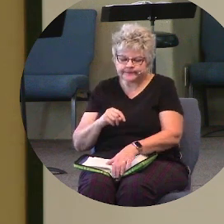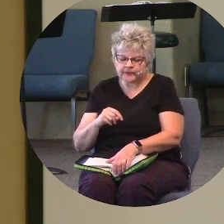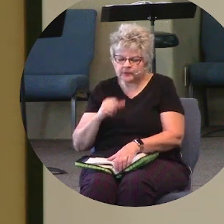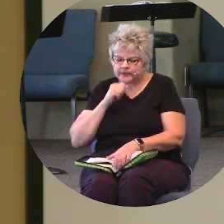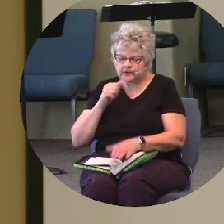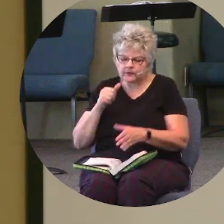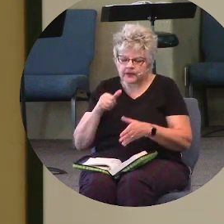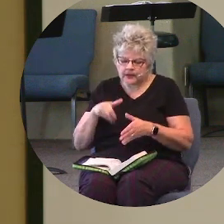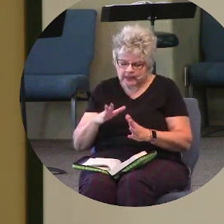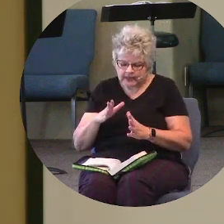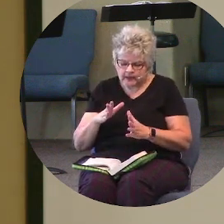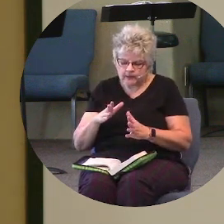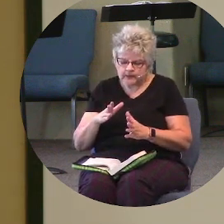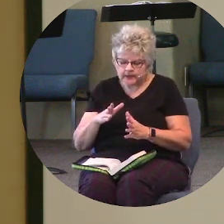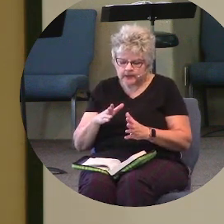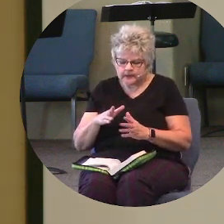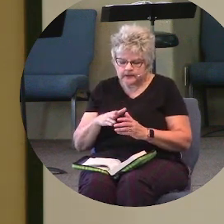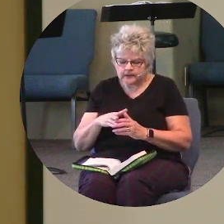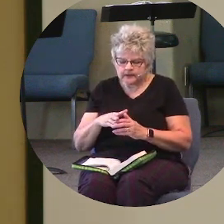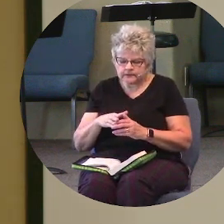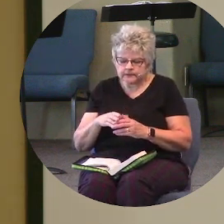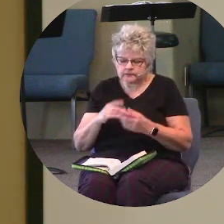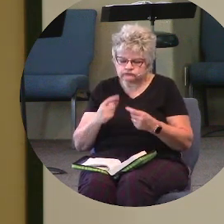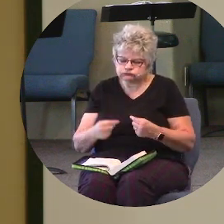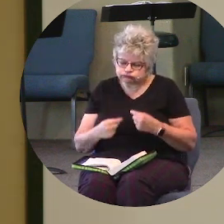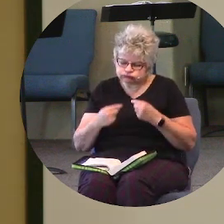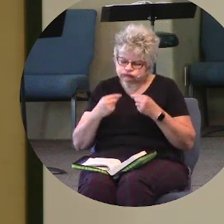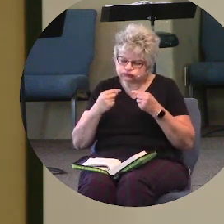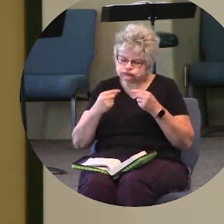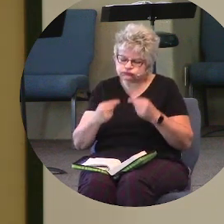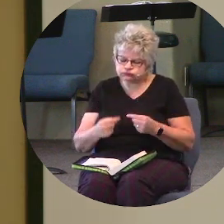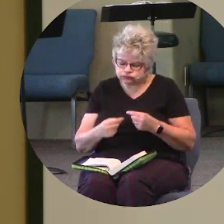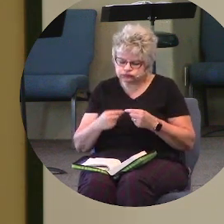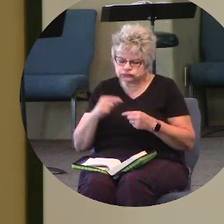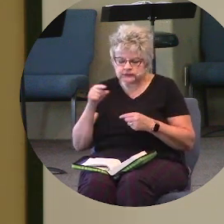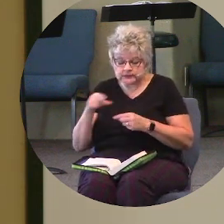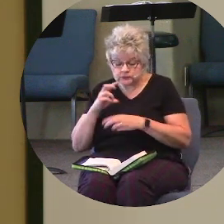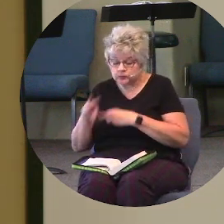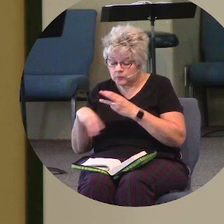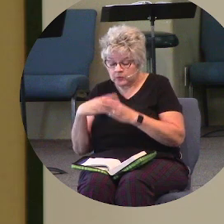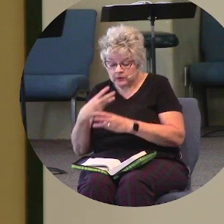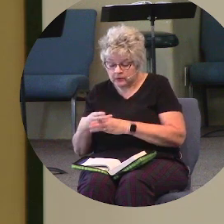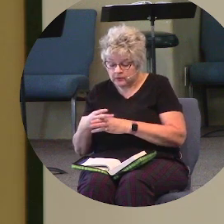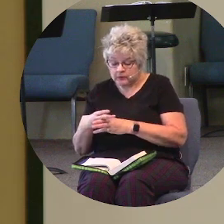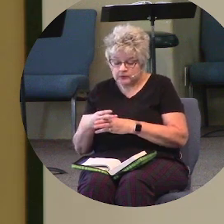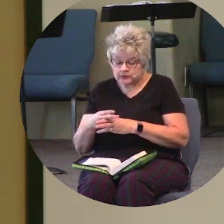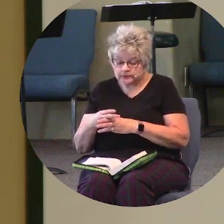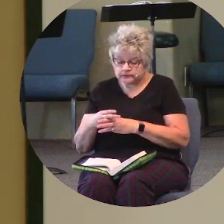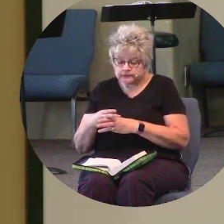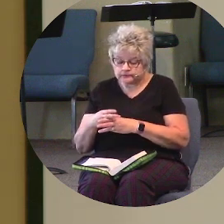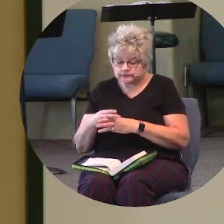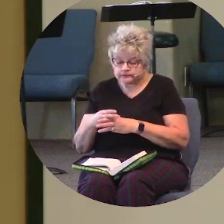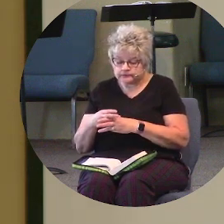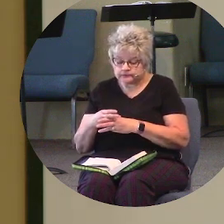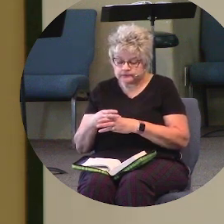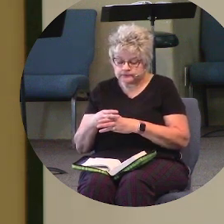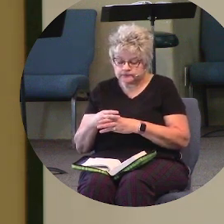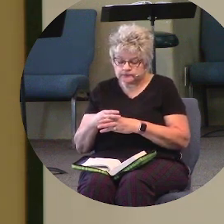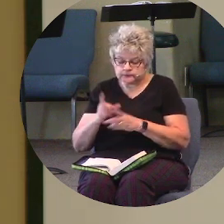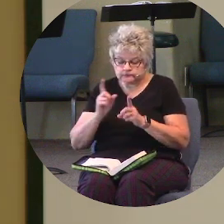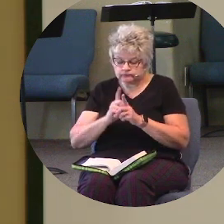allow the trials in this world in general to derail us or bring us down.